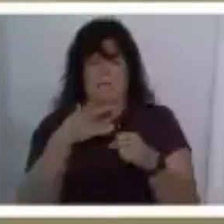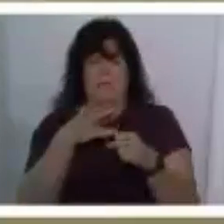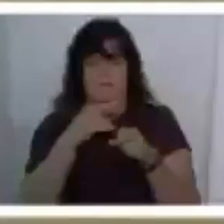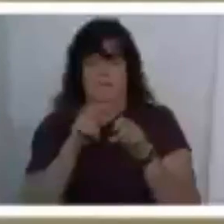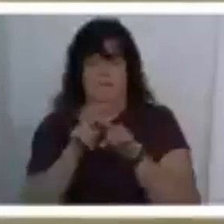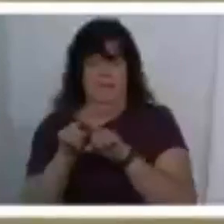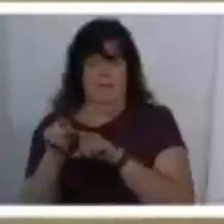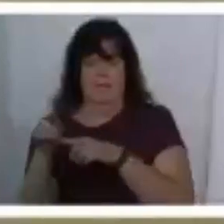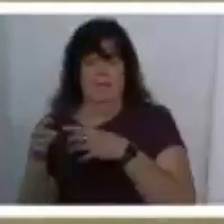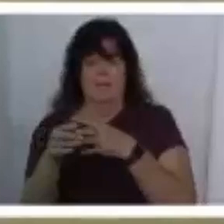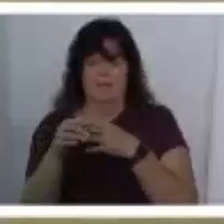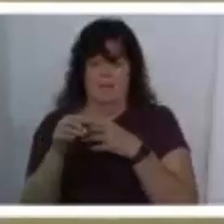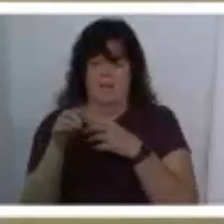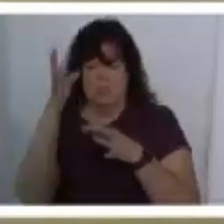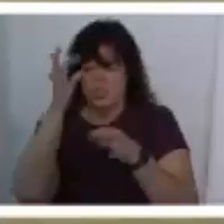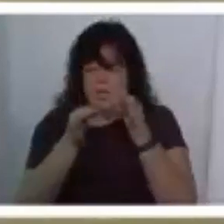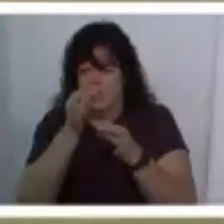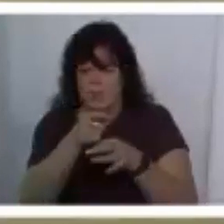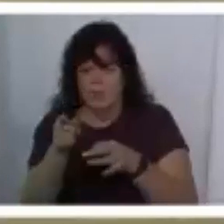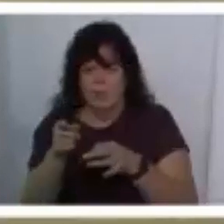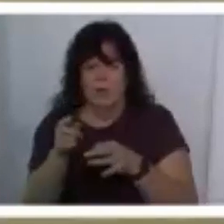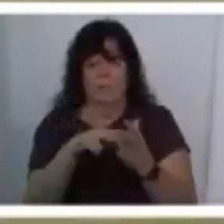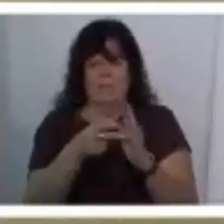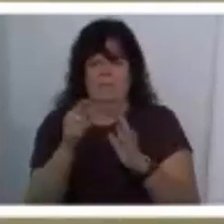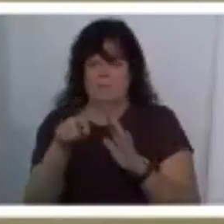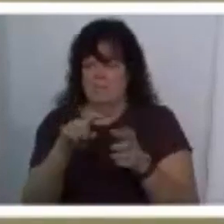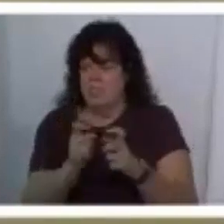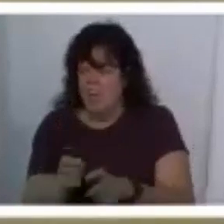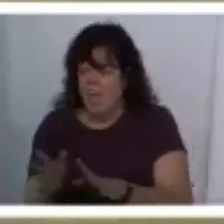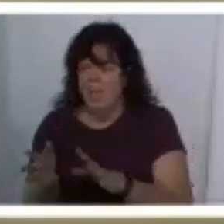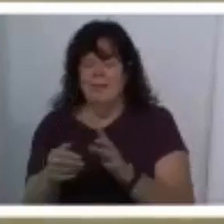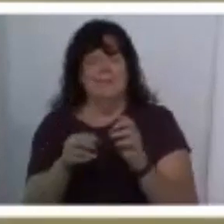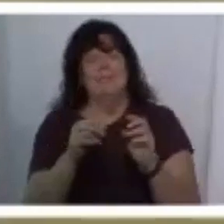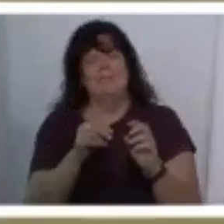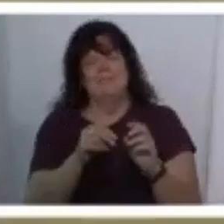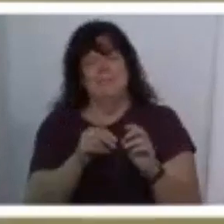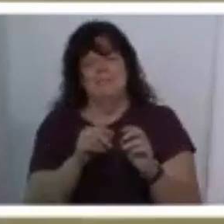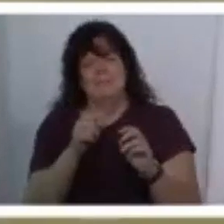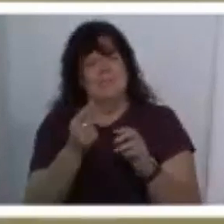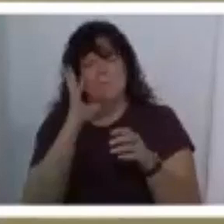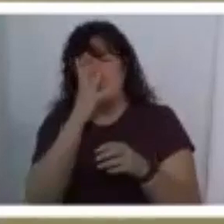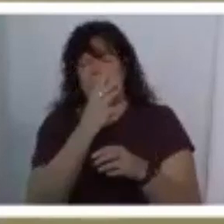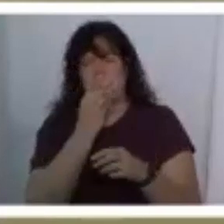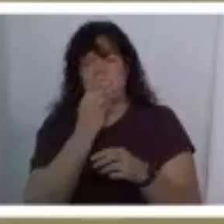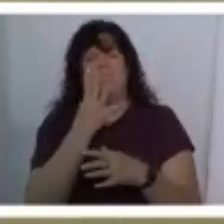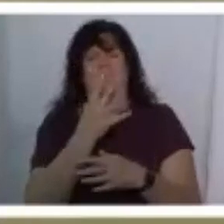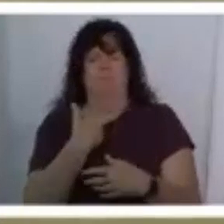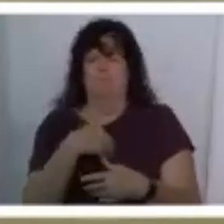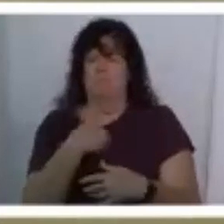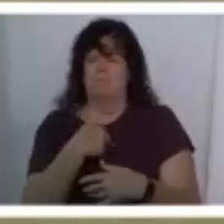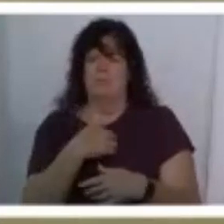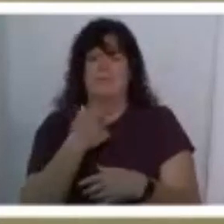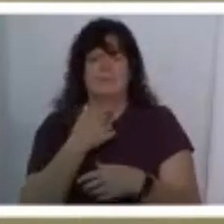um i was passing judgment or making somebody feel like i needed to change them um it was just beautiful and so anyway i just feel